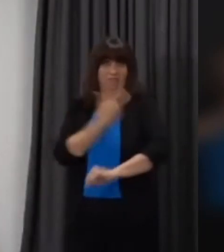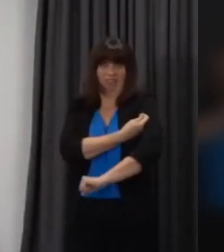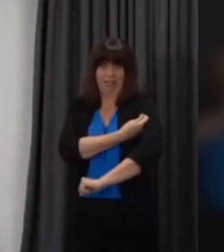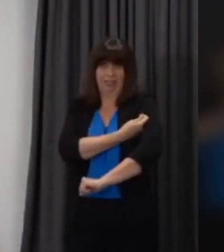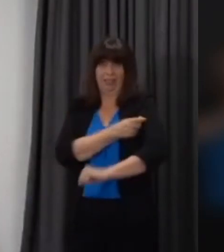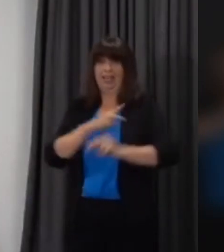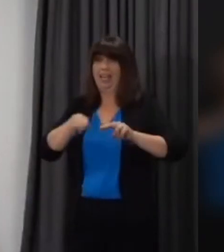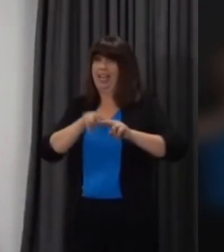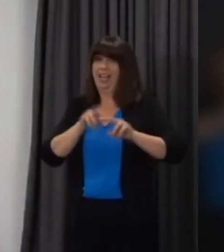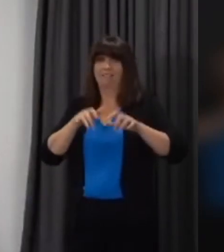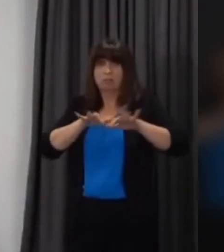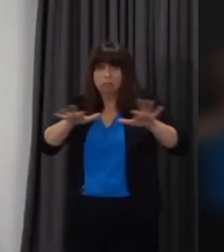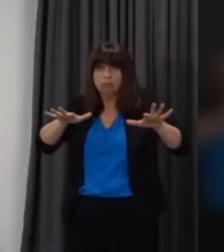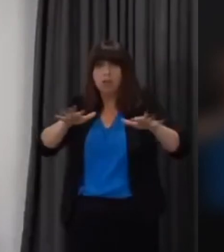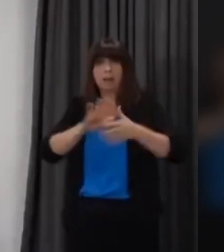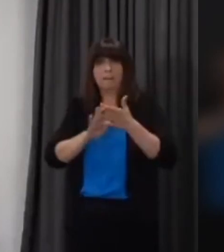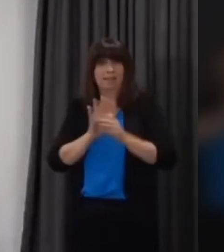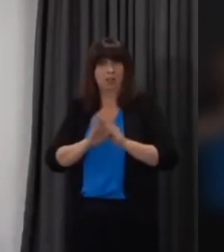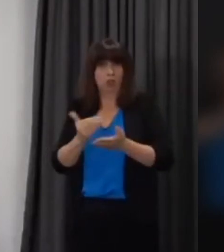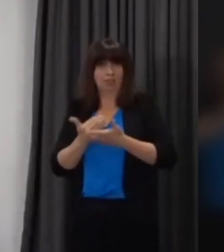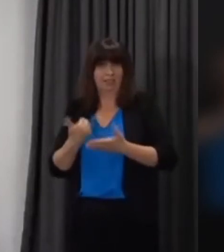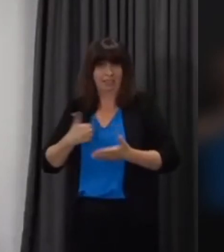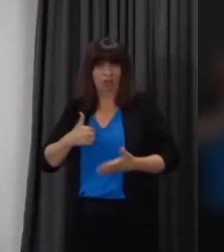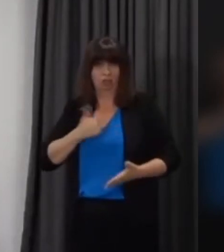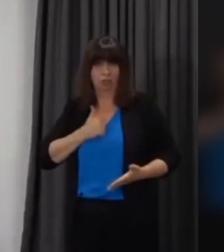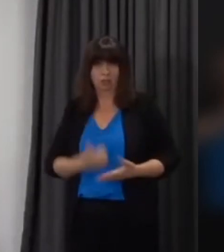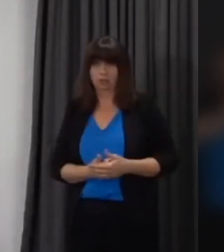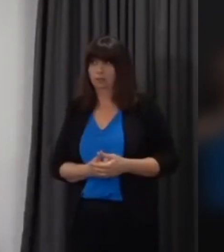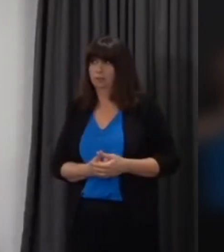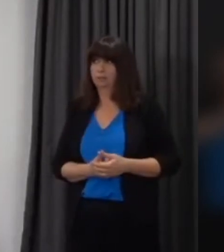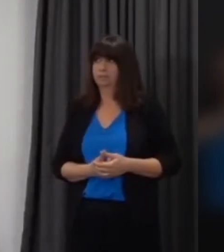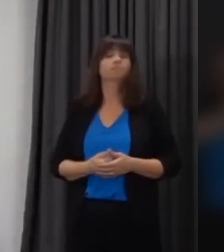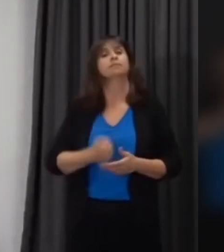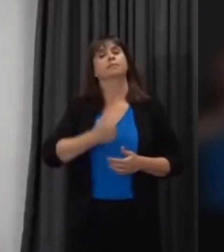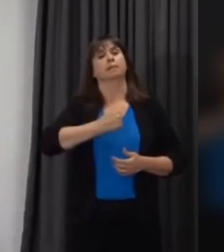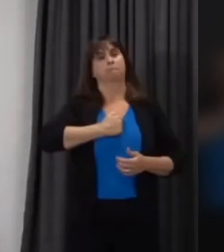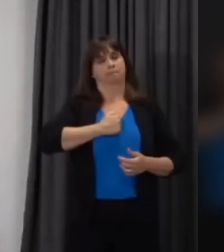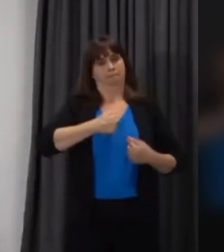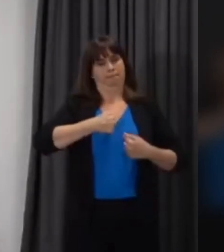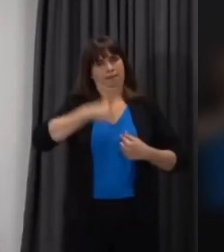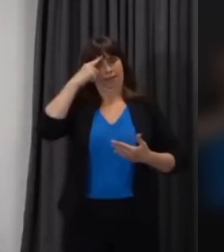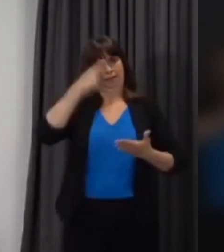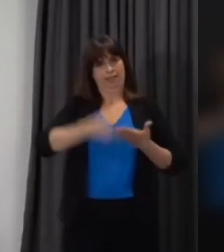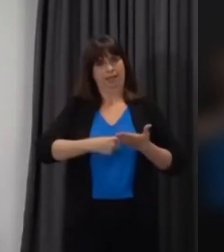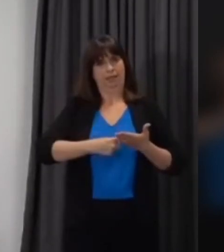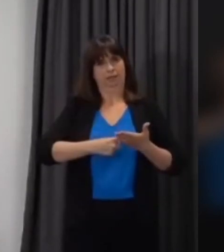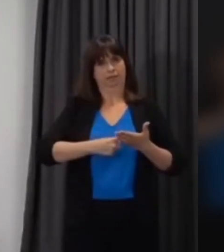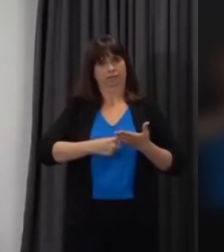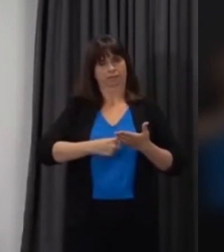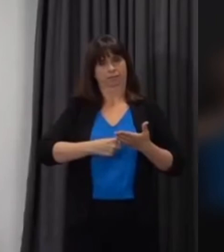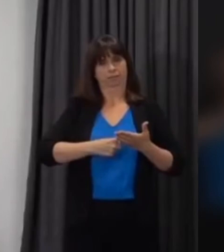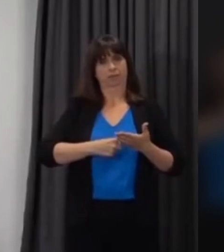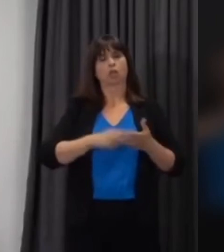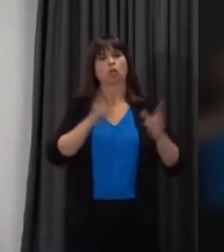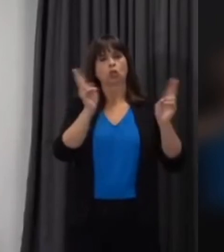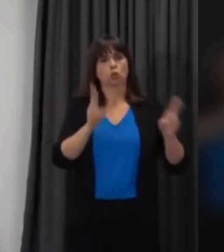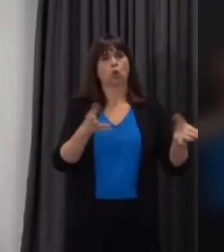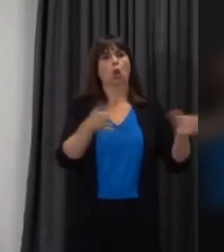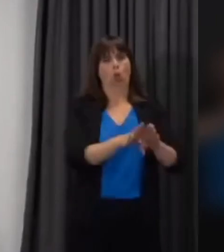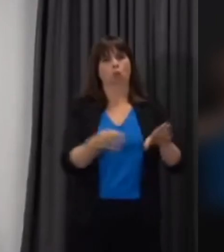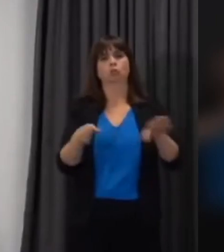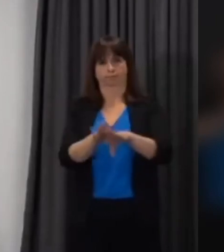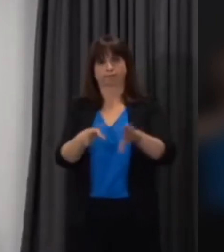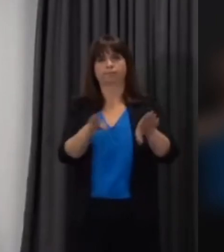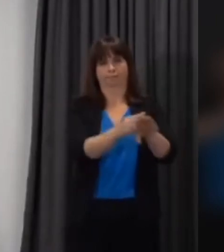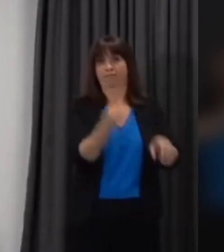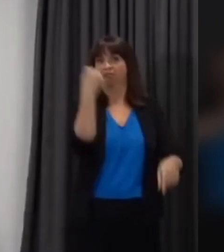let me be absolutely clear the decision that that i took to end statutory provision in our scores and any